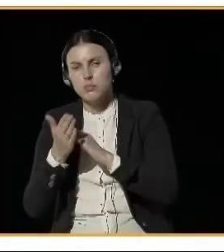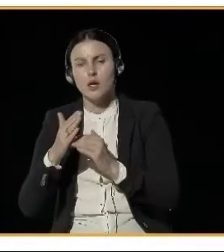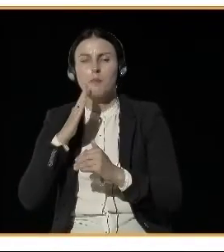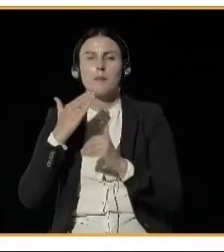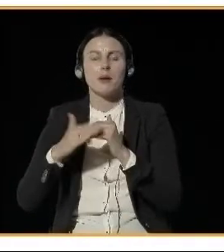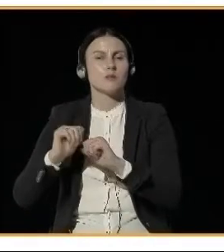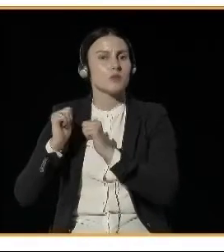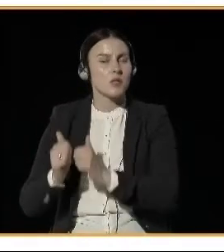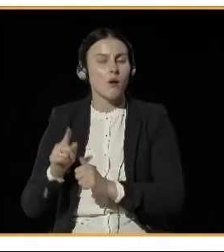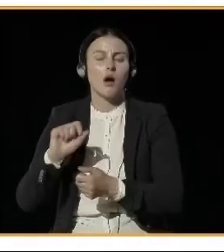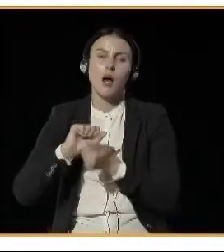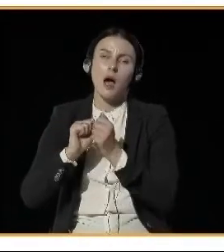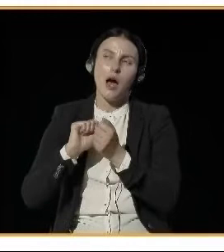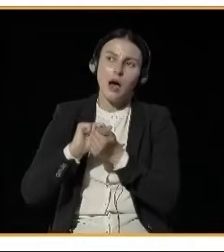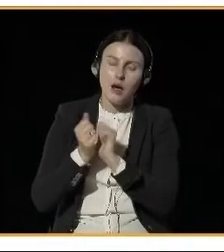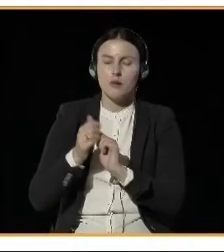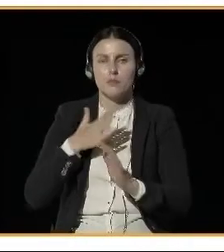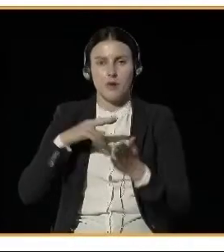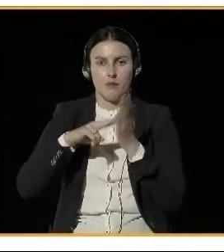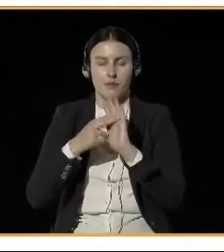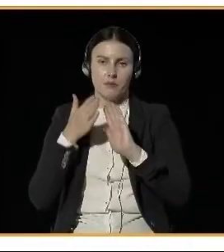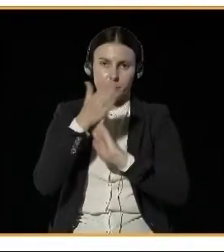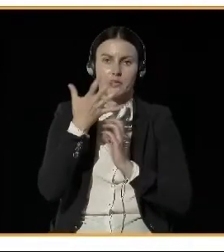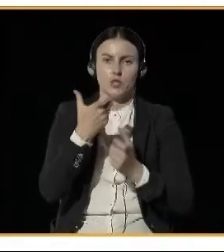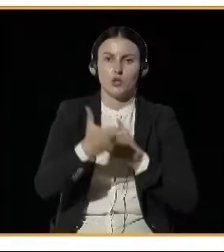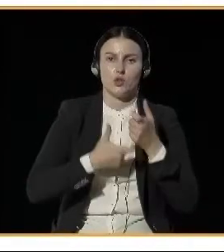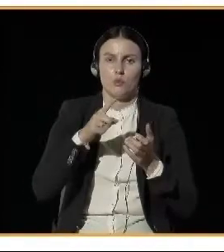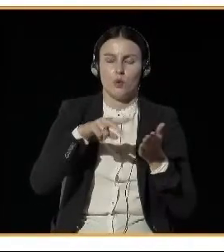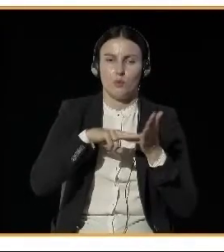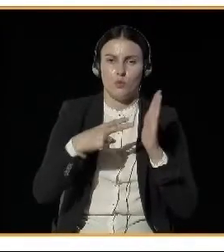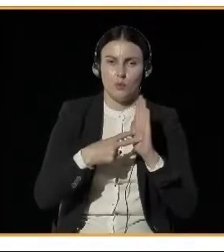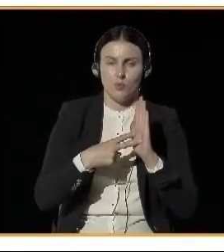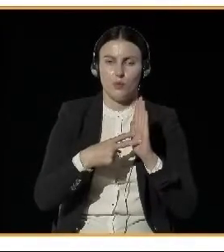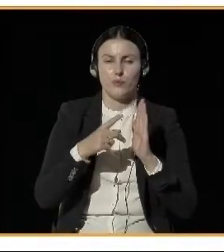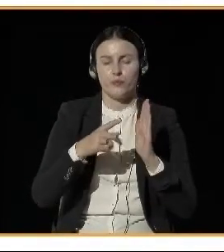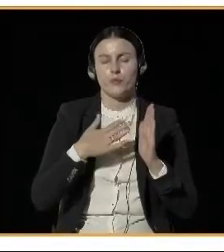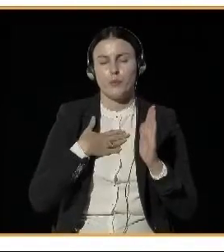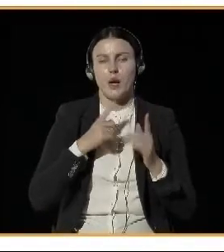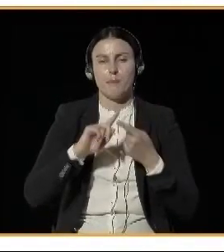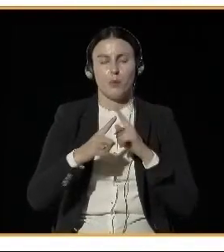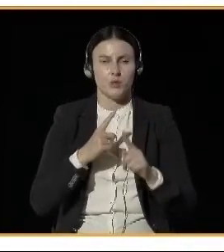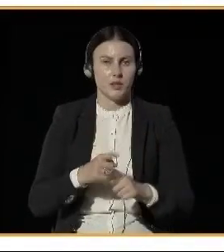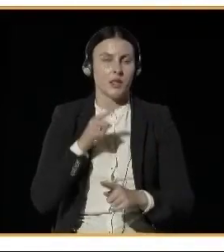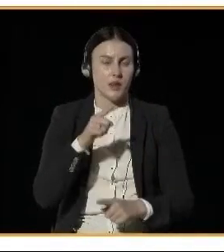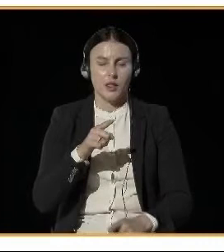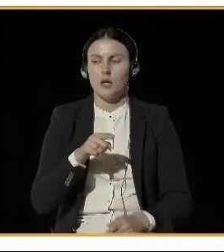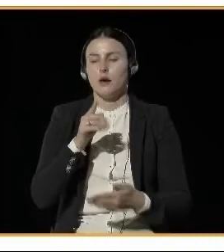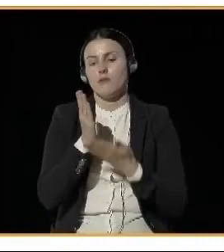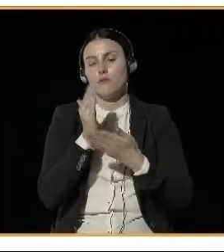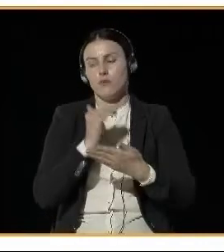But we also face the situations like the one shown in the pictures